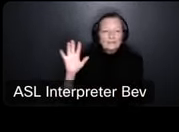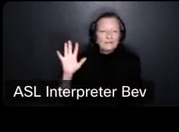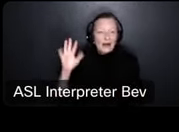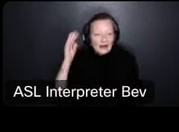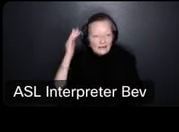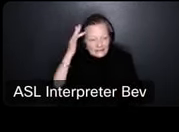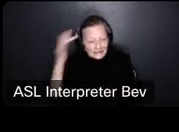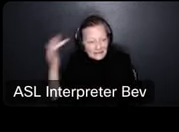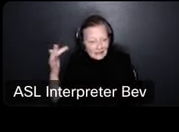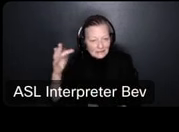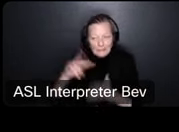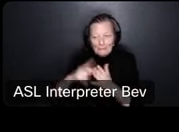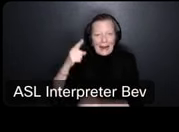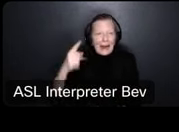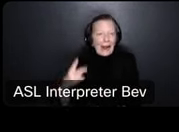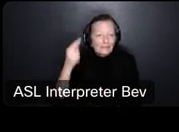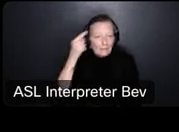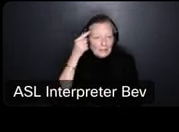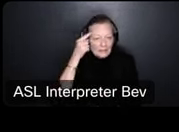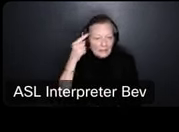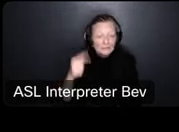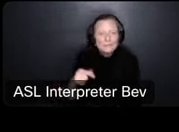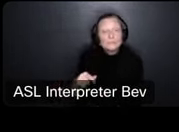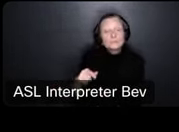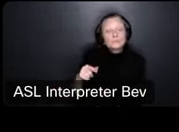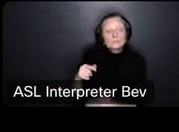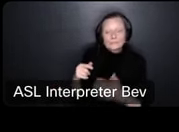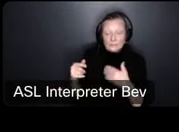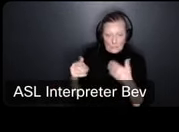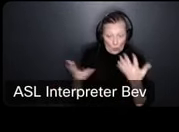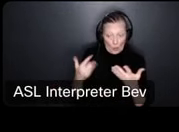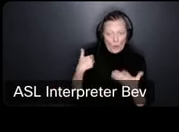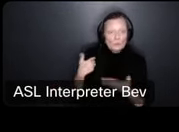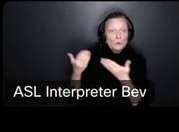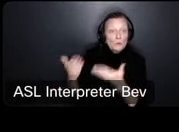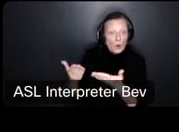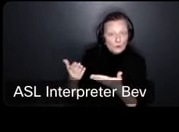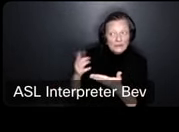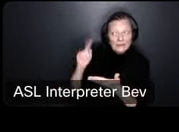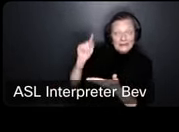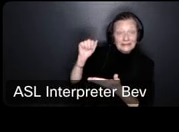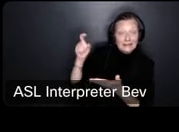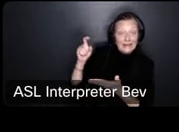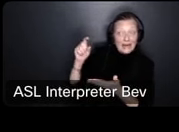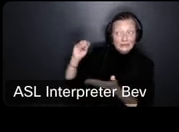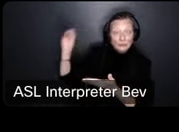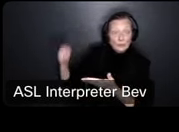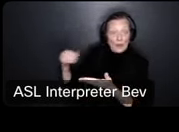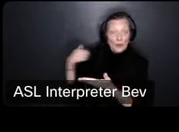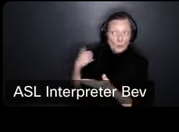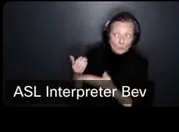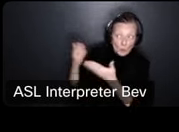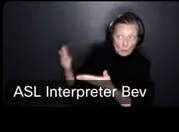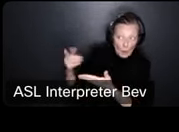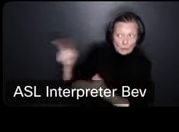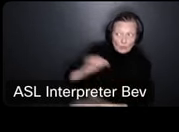really a half a cent so in what we're proposing and then the tax rates we're proposing be adopted by the trustees and if they